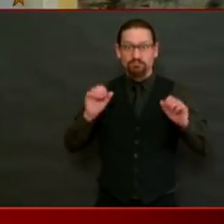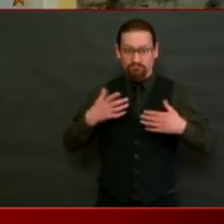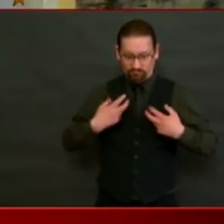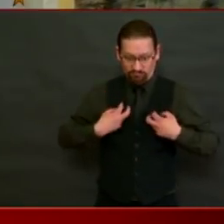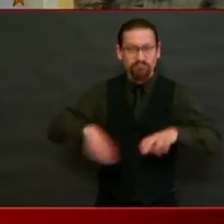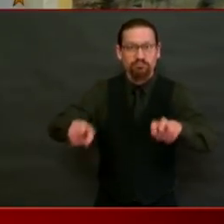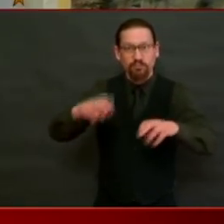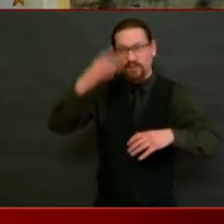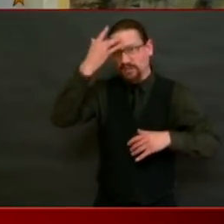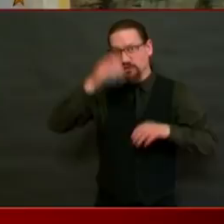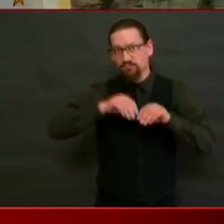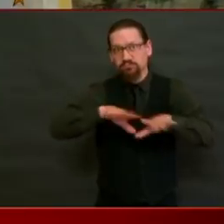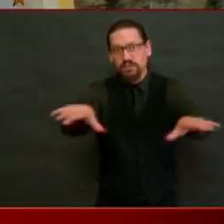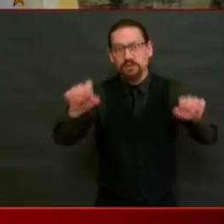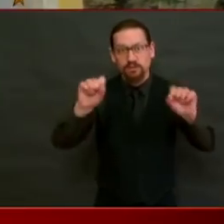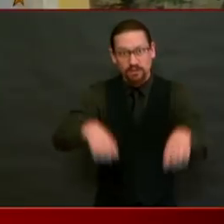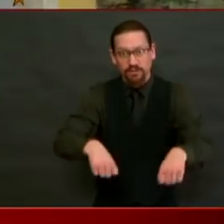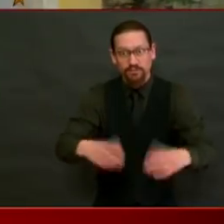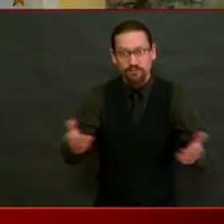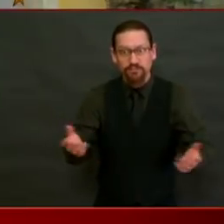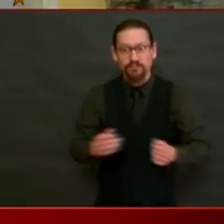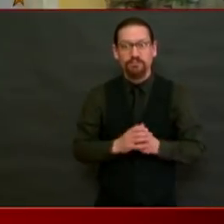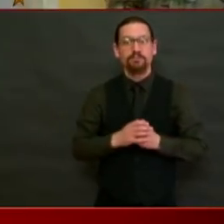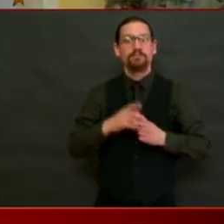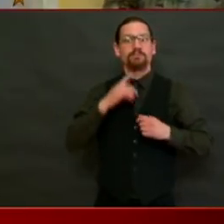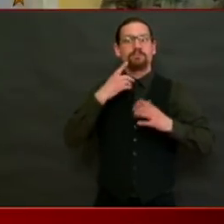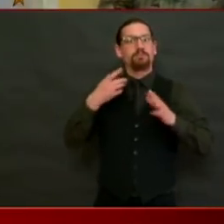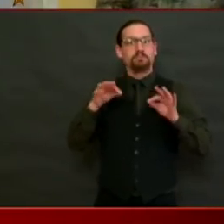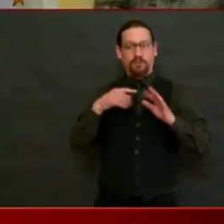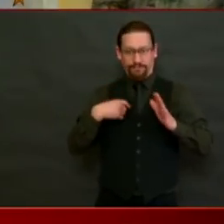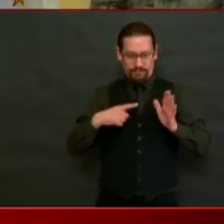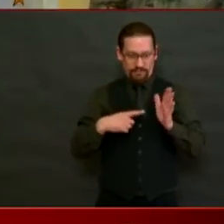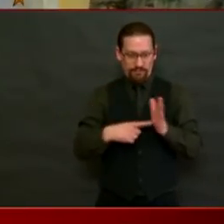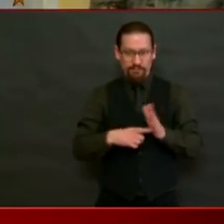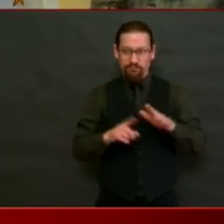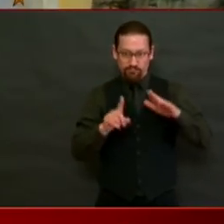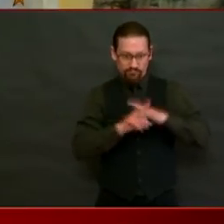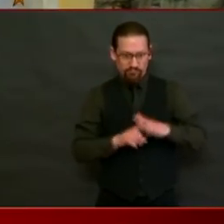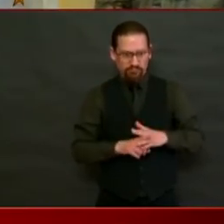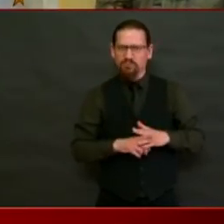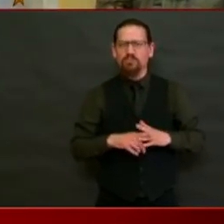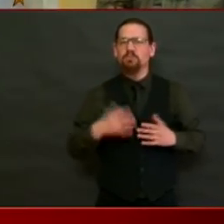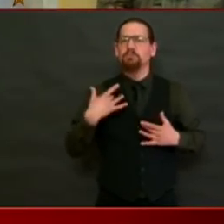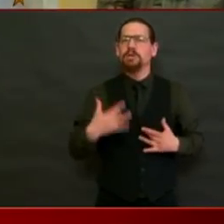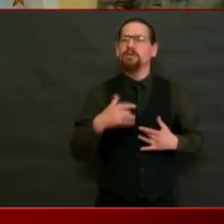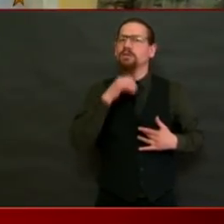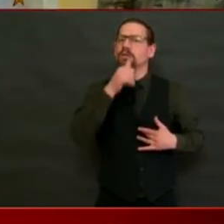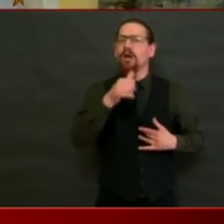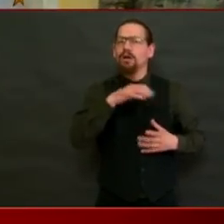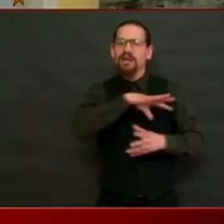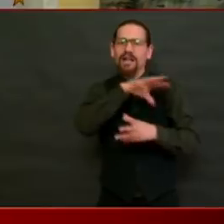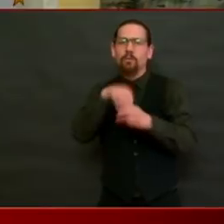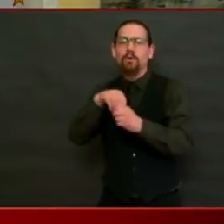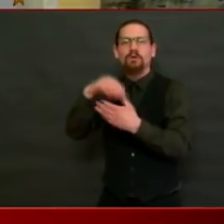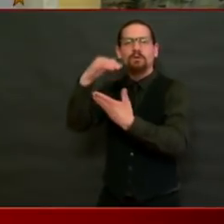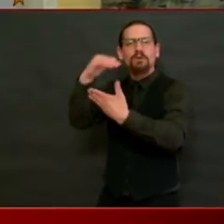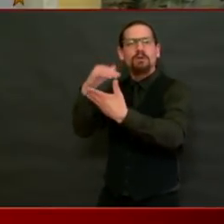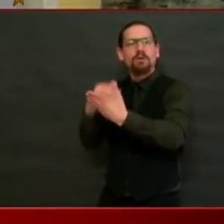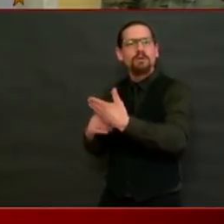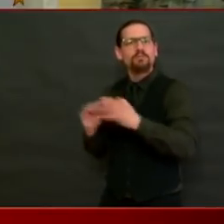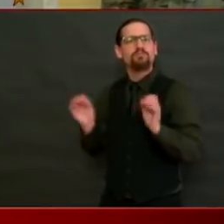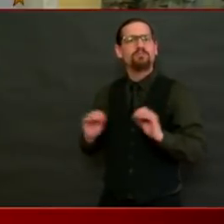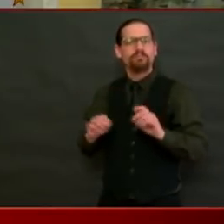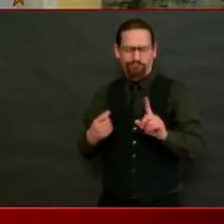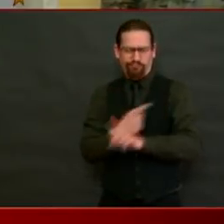that symptoms can be so atypical, so unique. We are used to telling people that